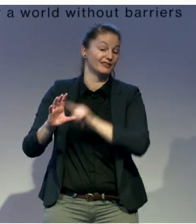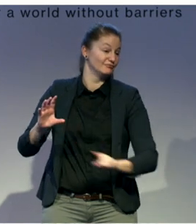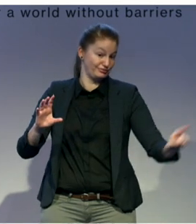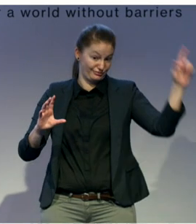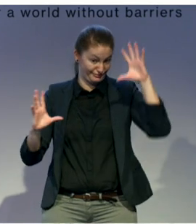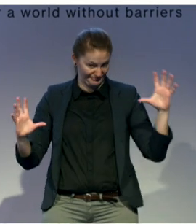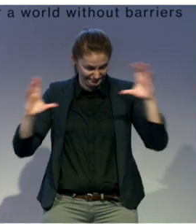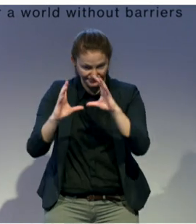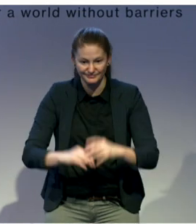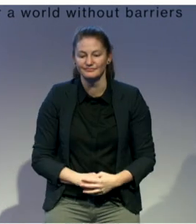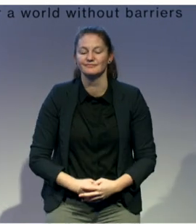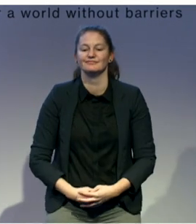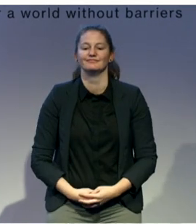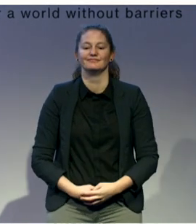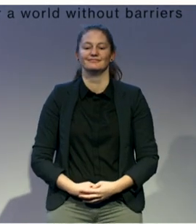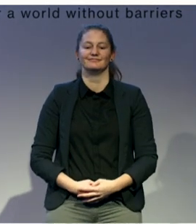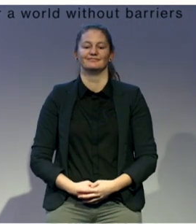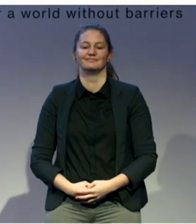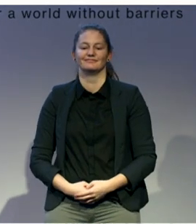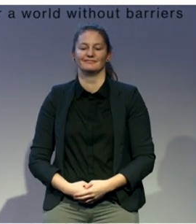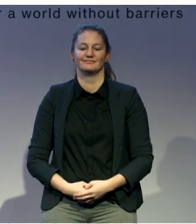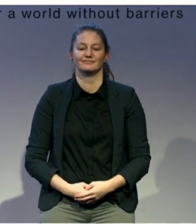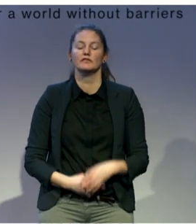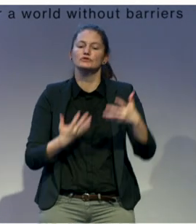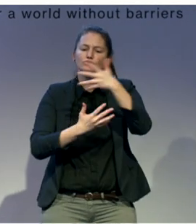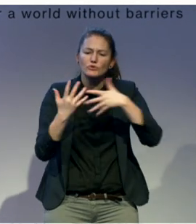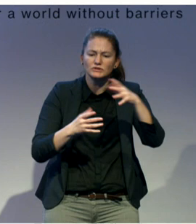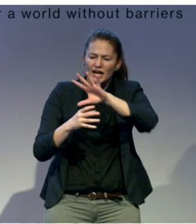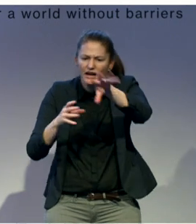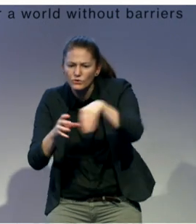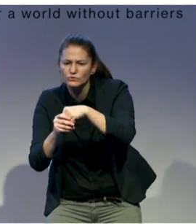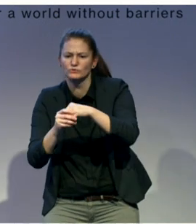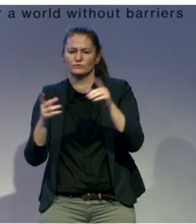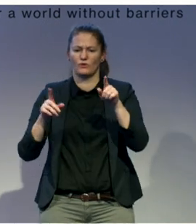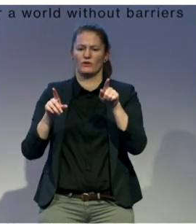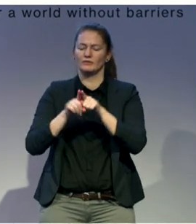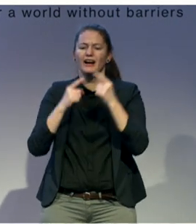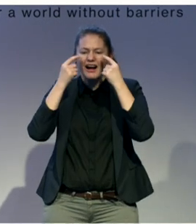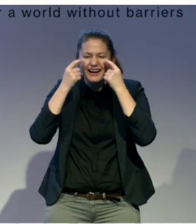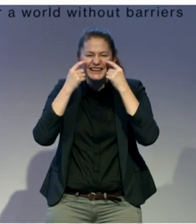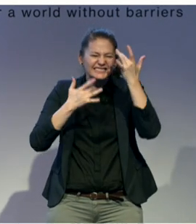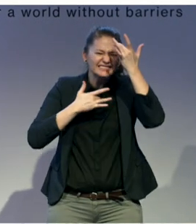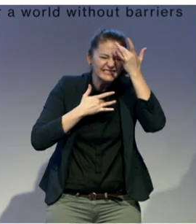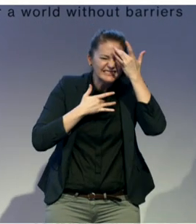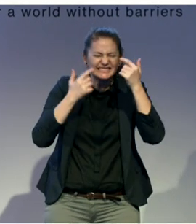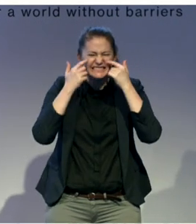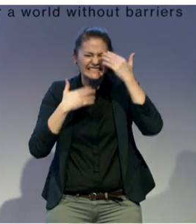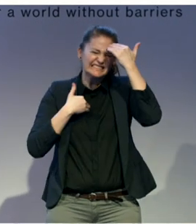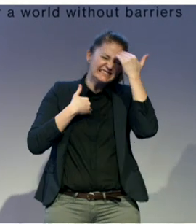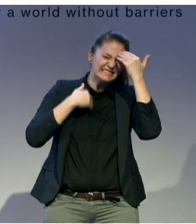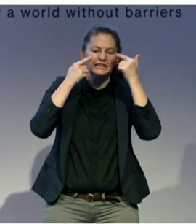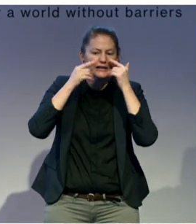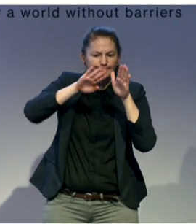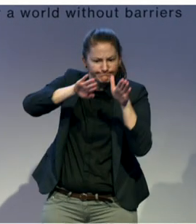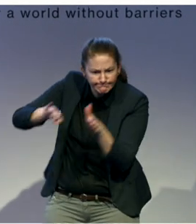tropical diseases, social inclusion, and education. We're also one of the few NGOs in the UK